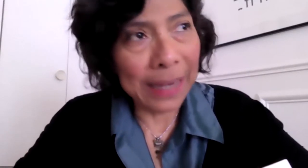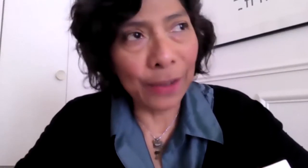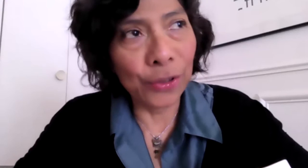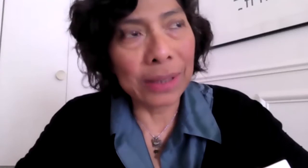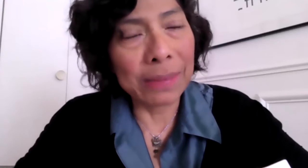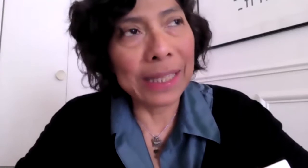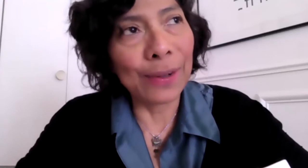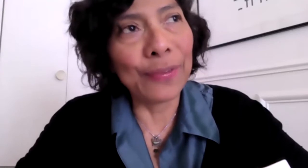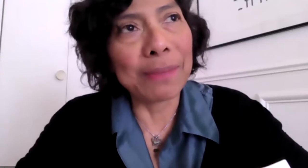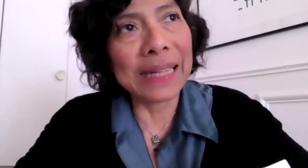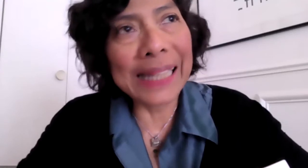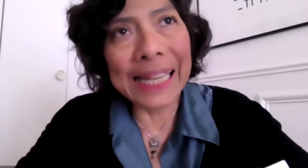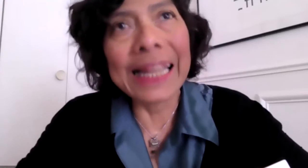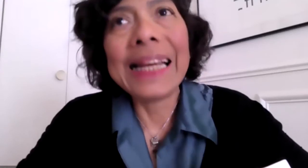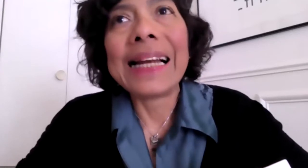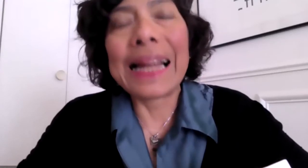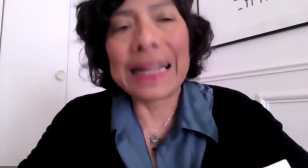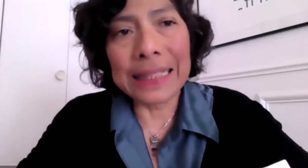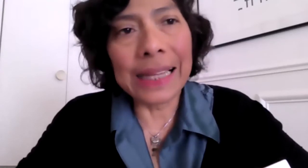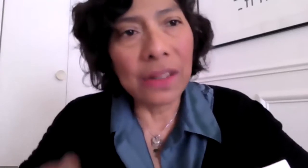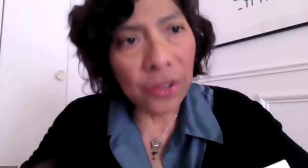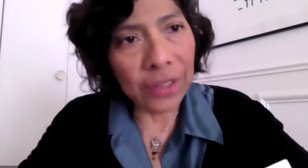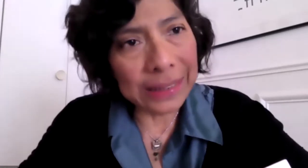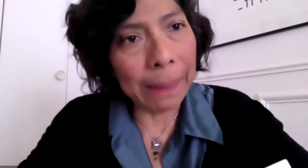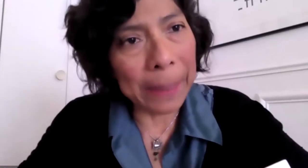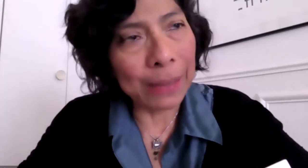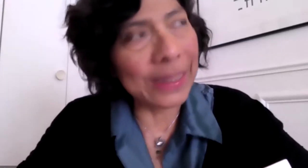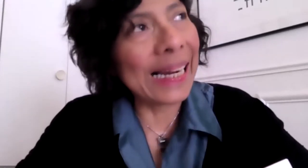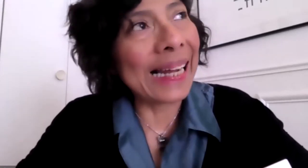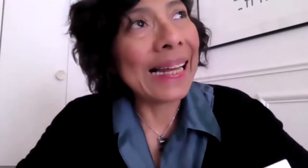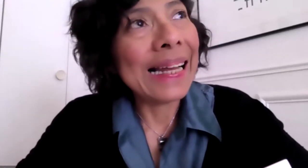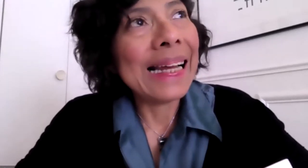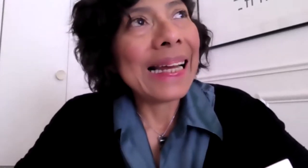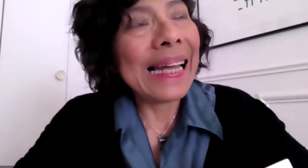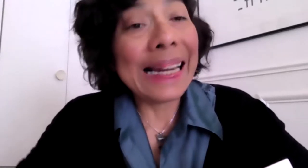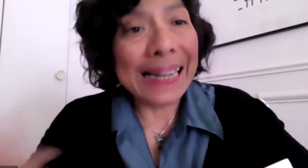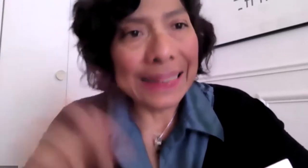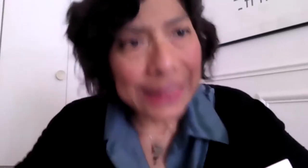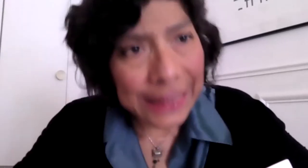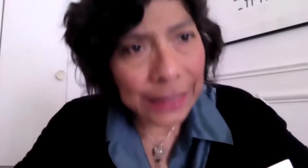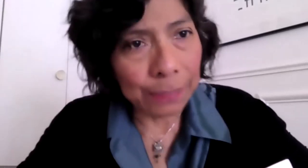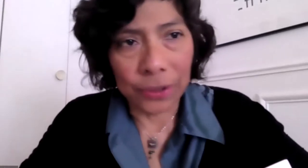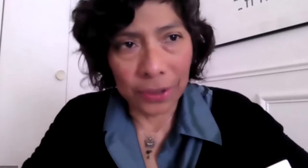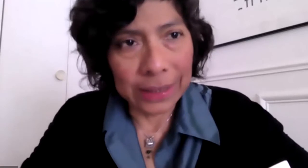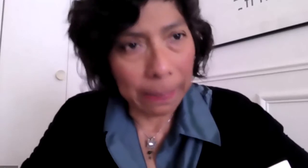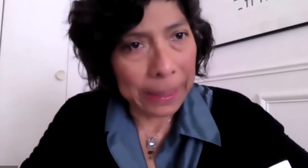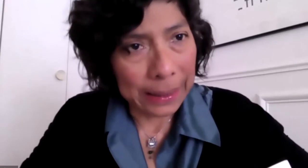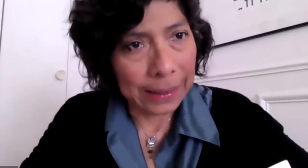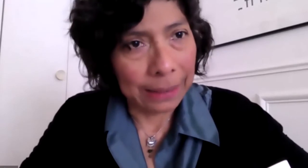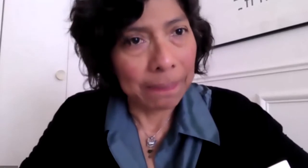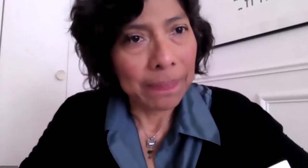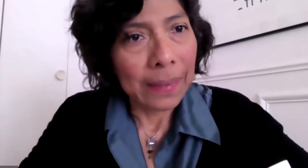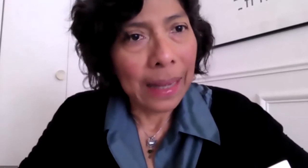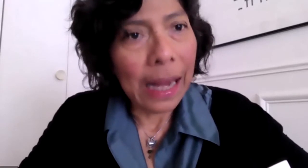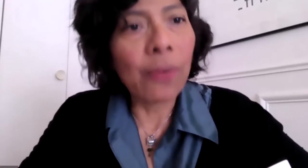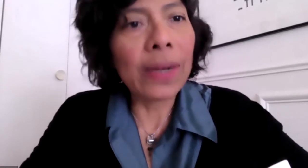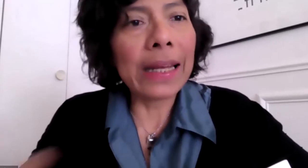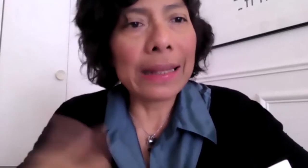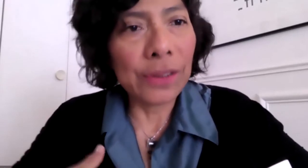I think this is an interesting element to say that then again, racism